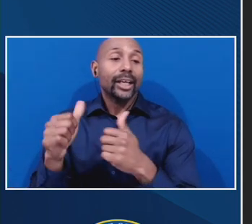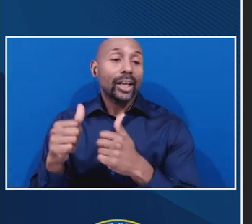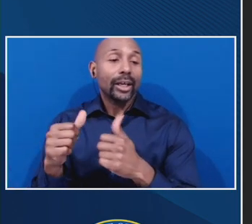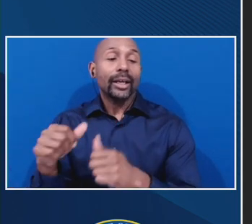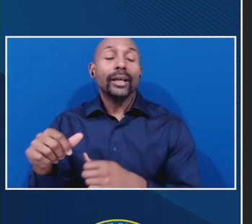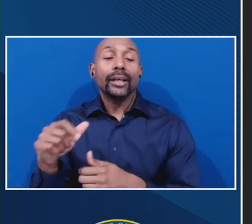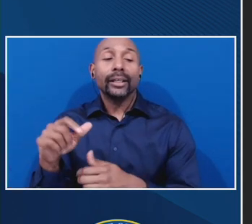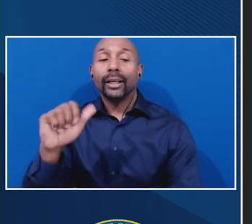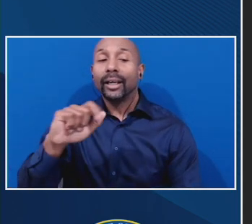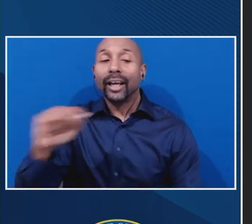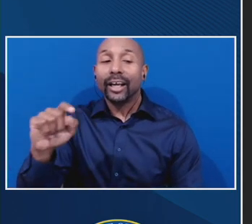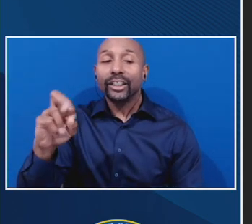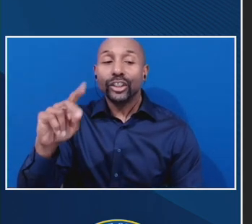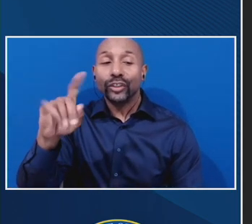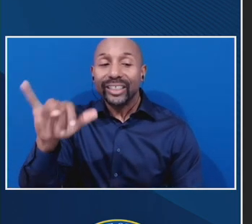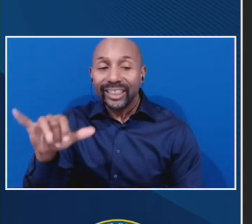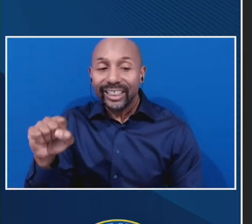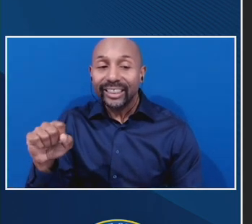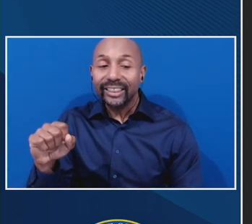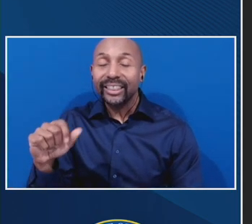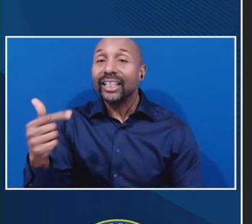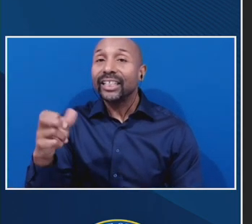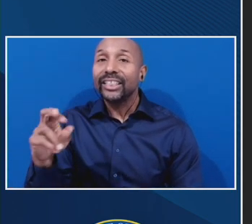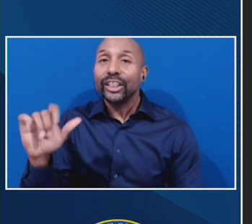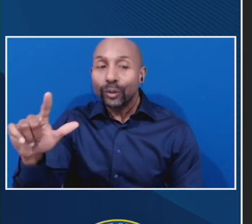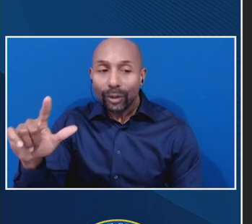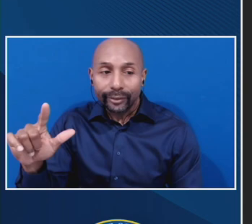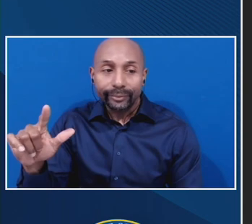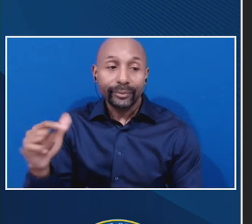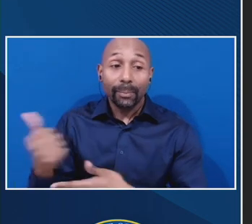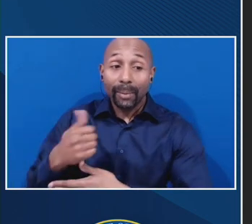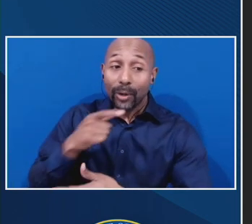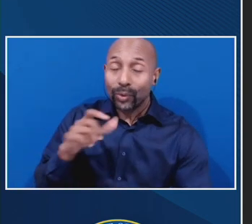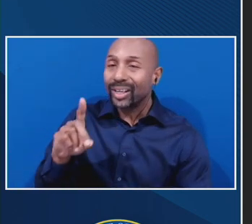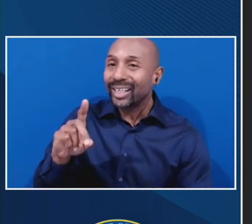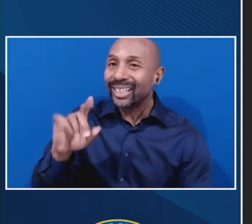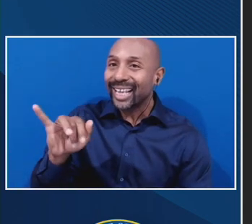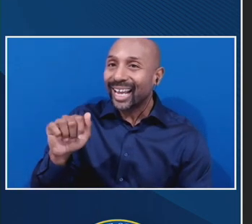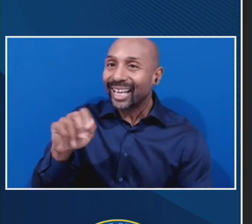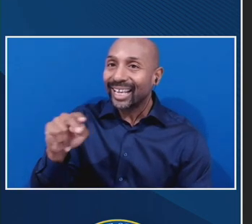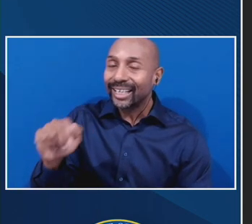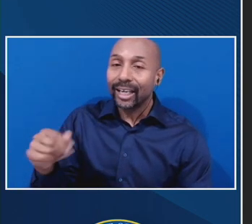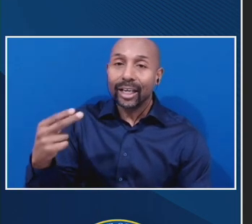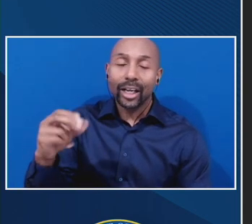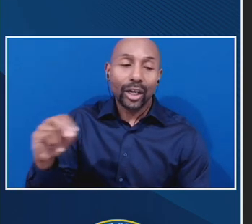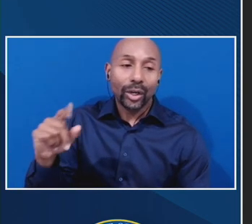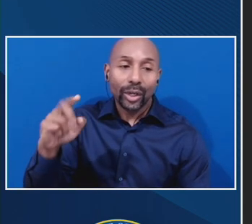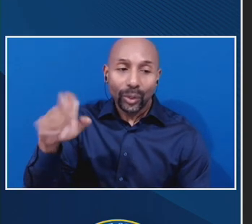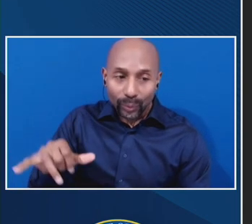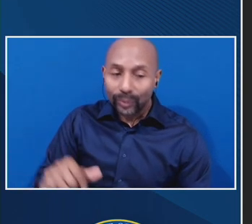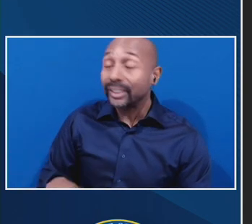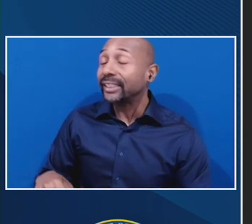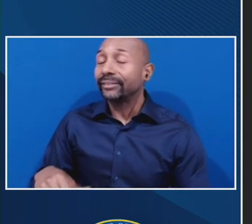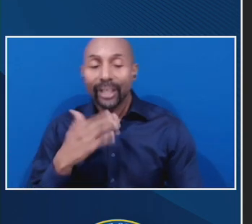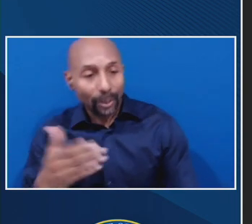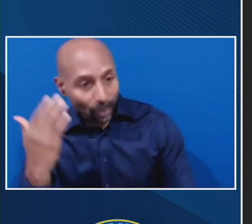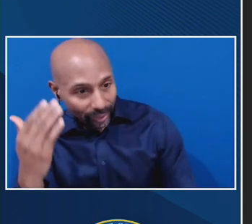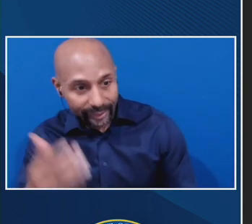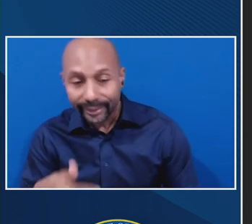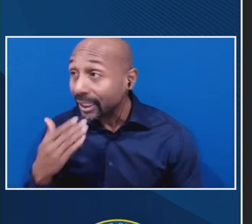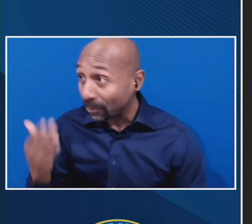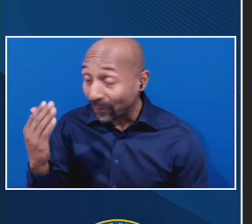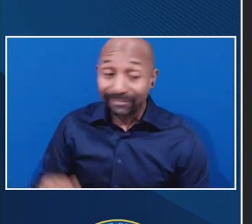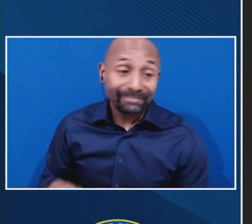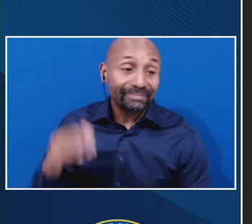Our primary there is Diana Hooley. Diana? Good morning. Good morning, Diana. And next, we have our state officials,